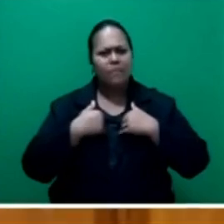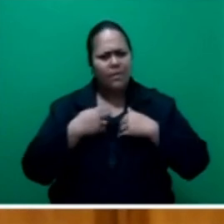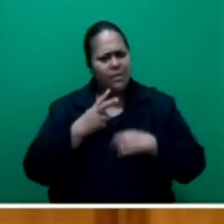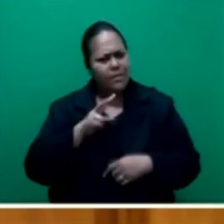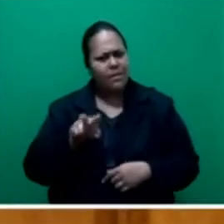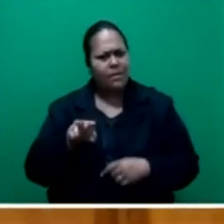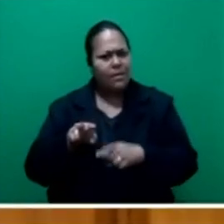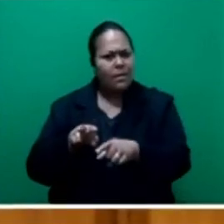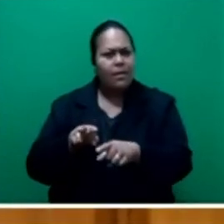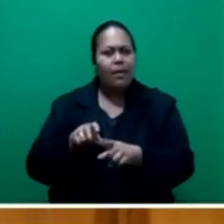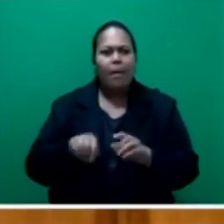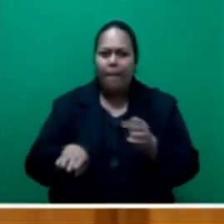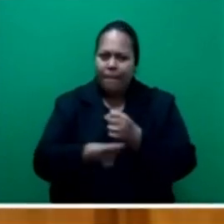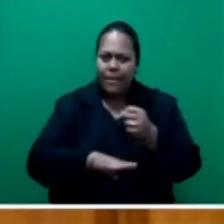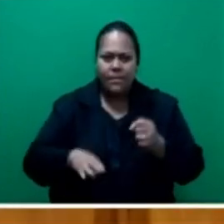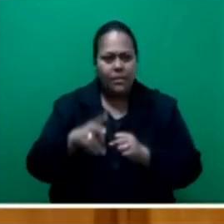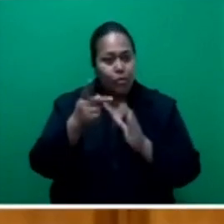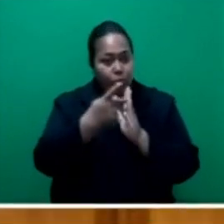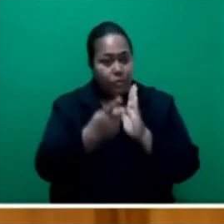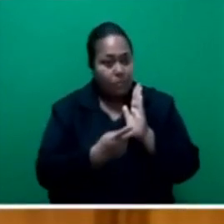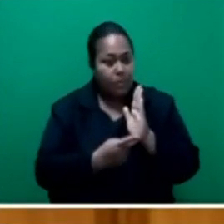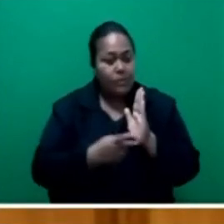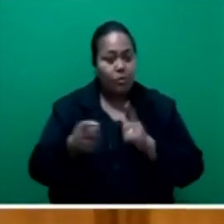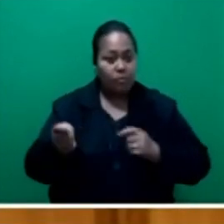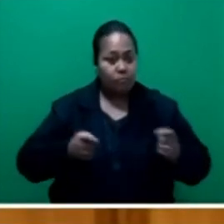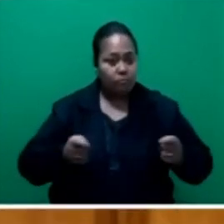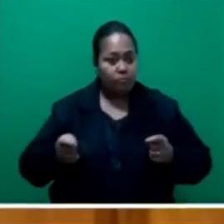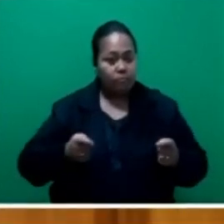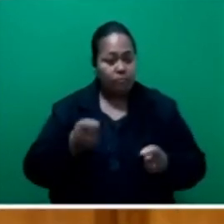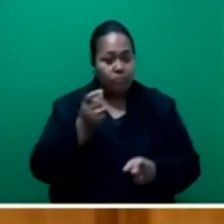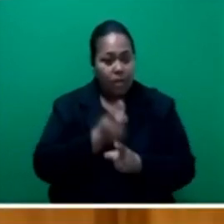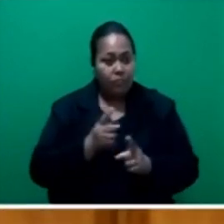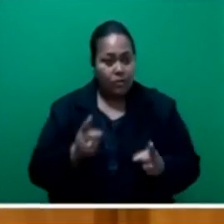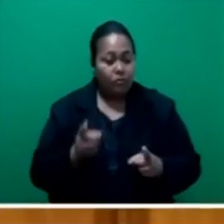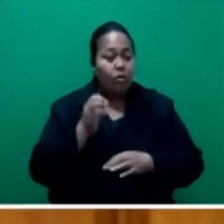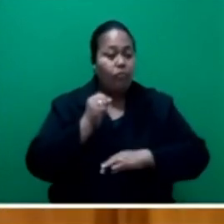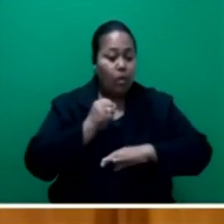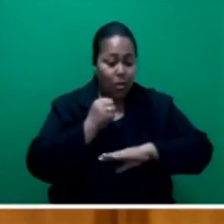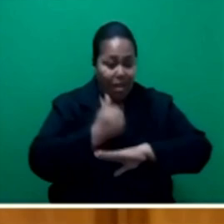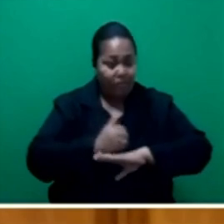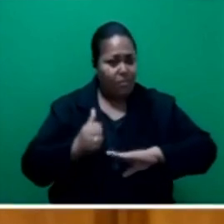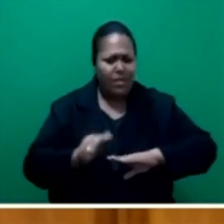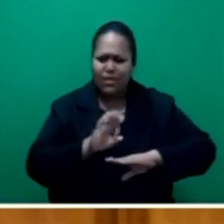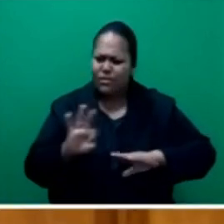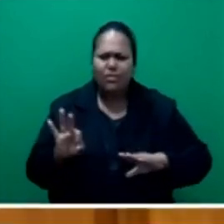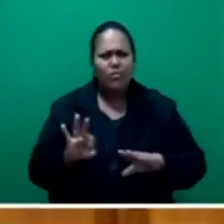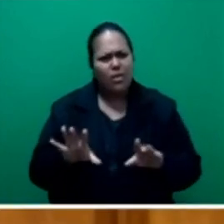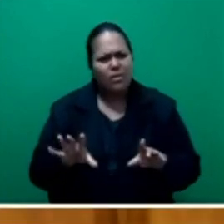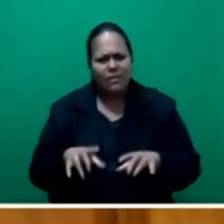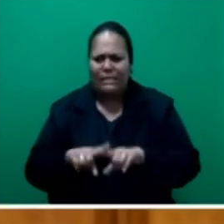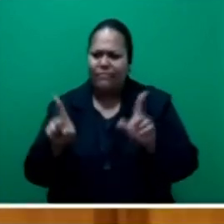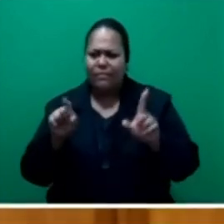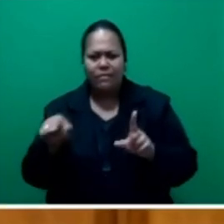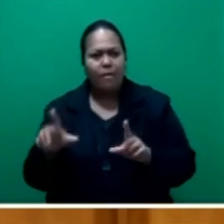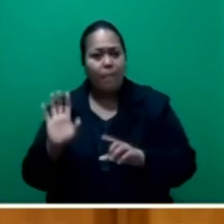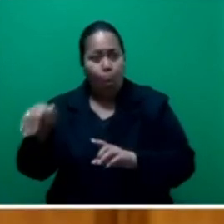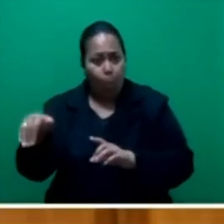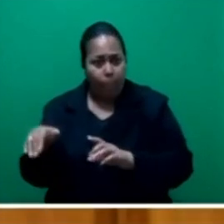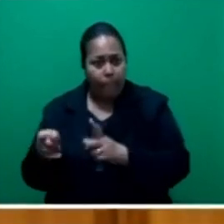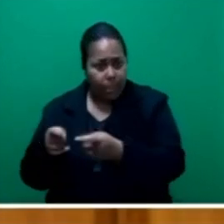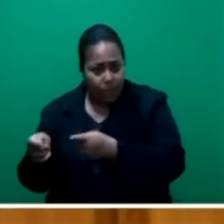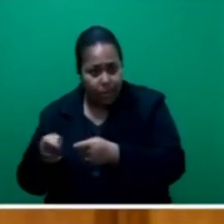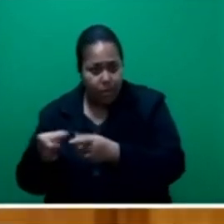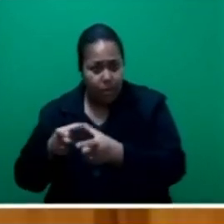basic principles of managing a government is not much different from managing household expenses, the difference being that the